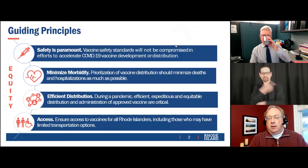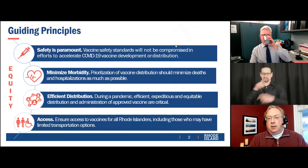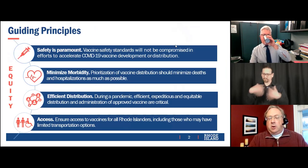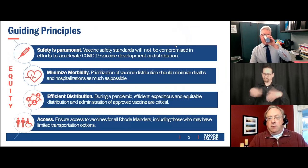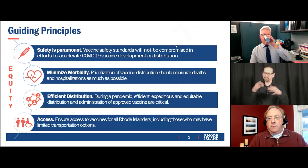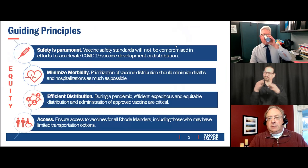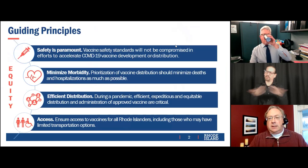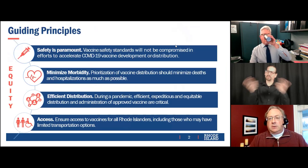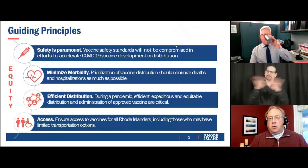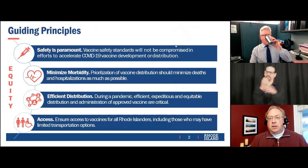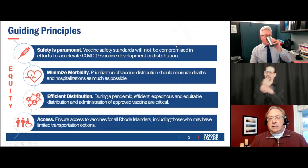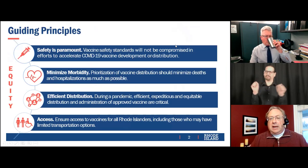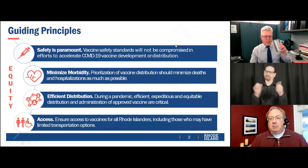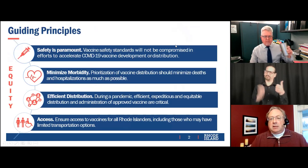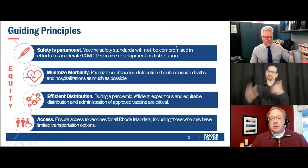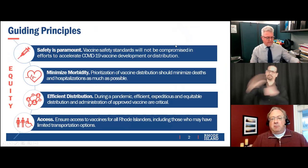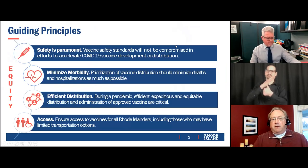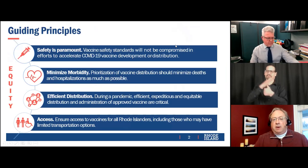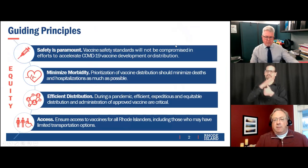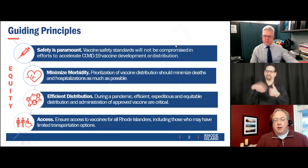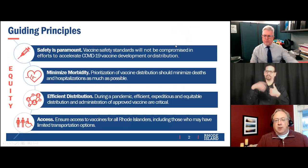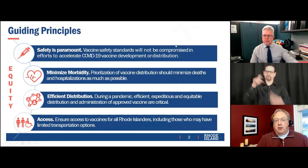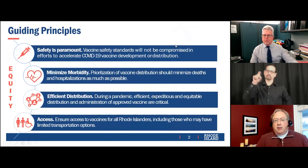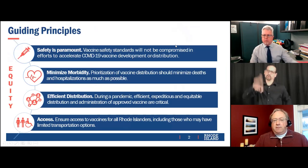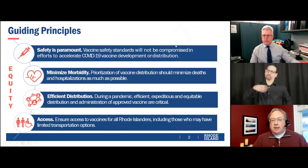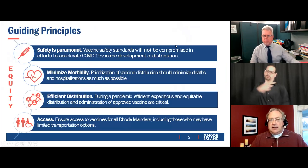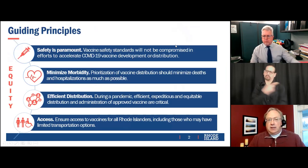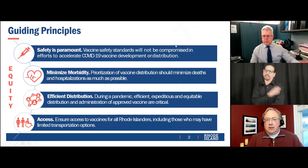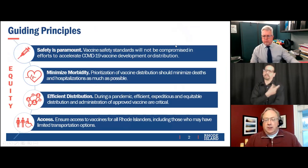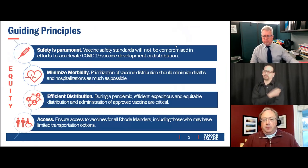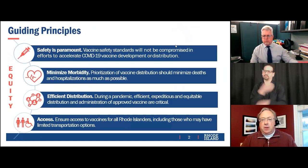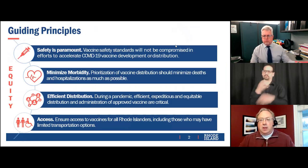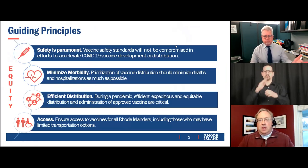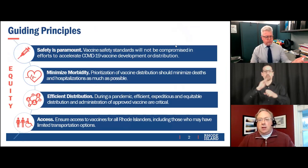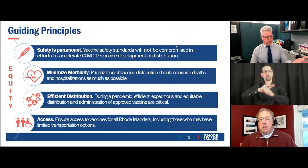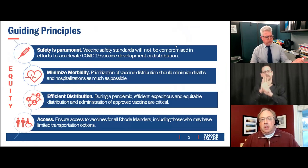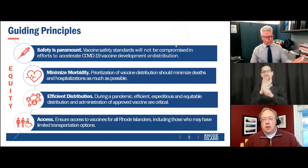developing the COVID vaccines were the same as what they've been for every other vaccine.